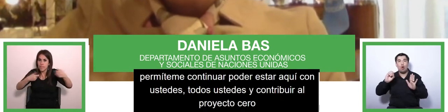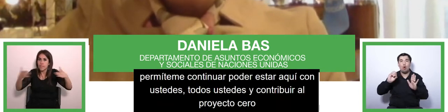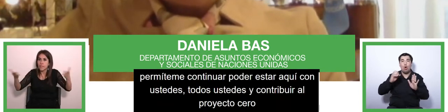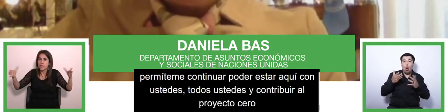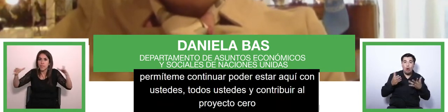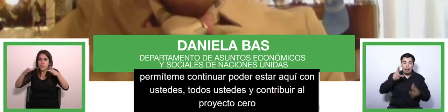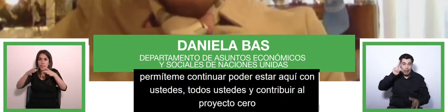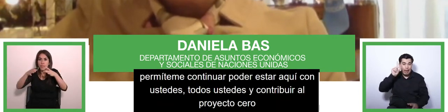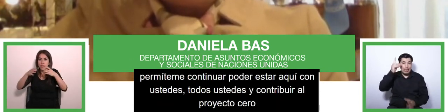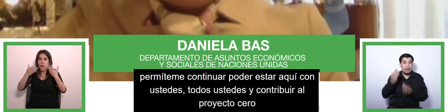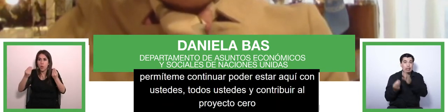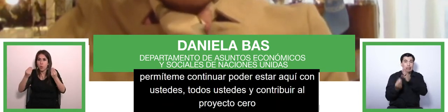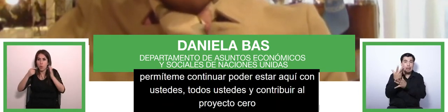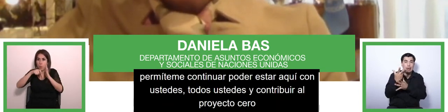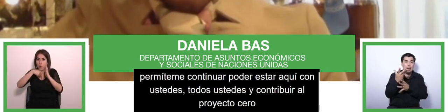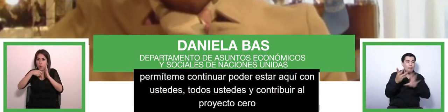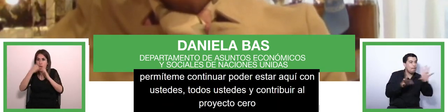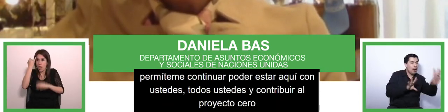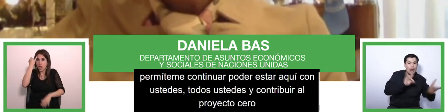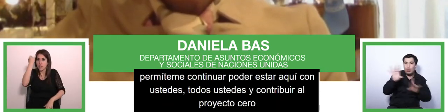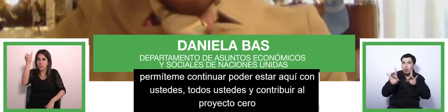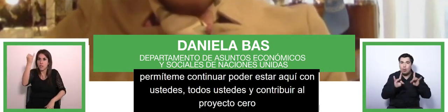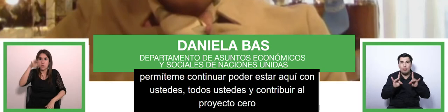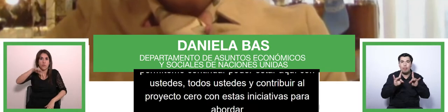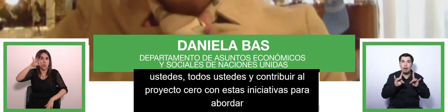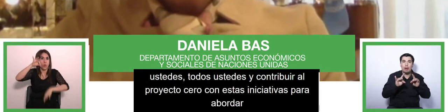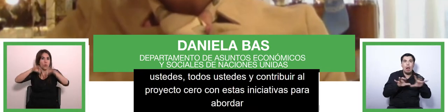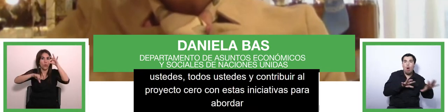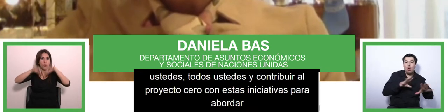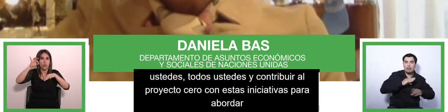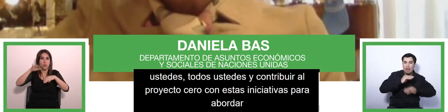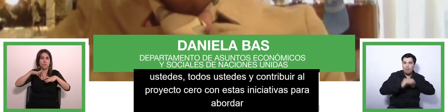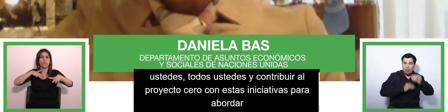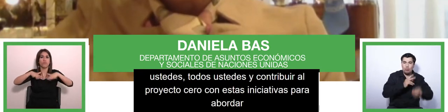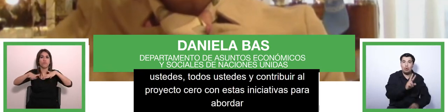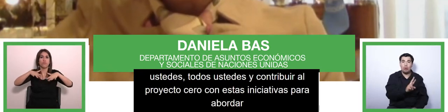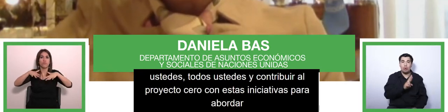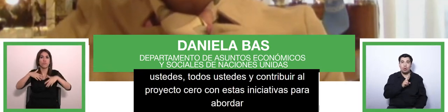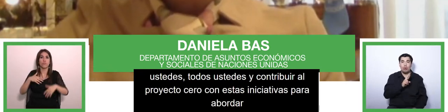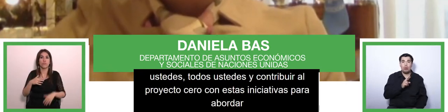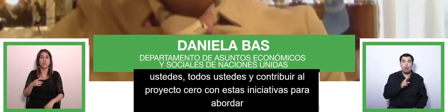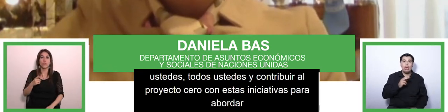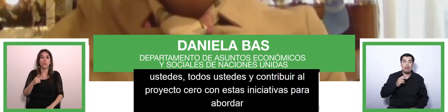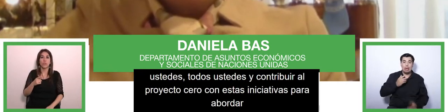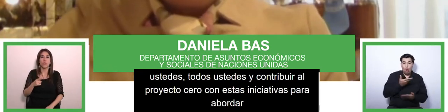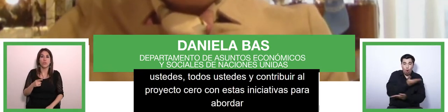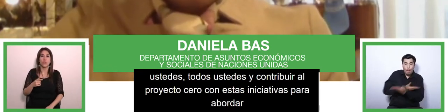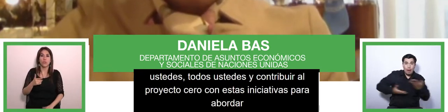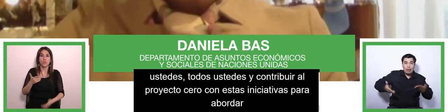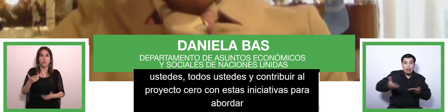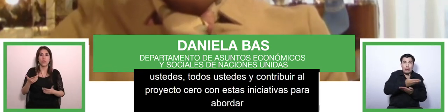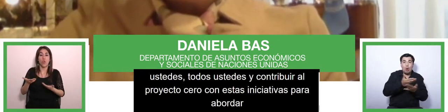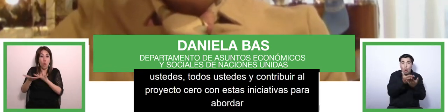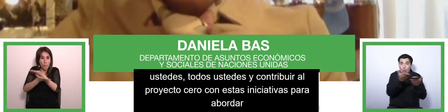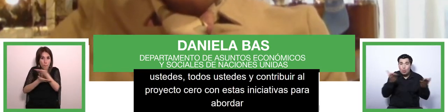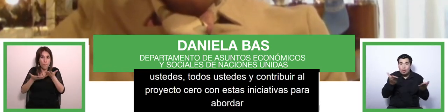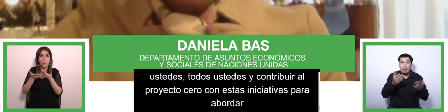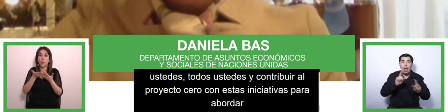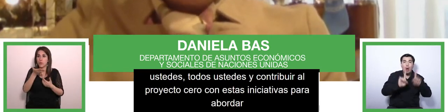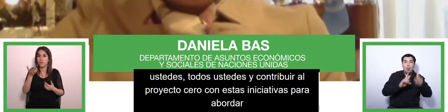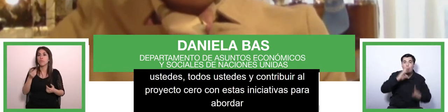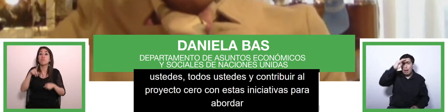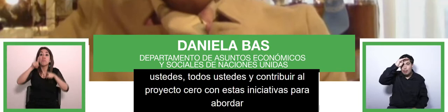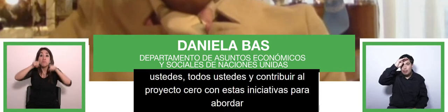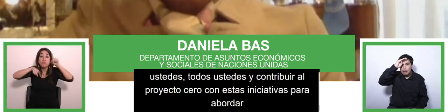and policies as well as to share with you some experiences to create a dialogue that will hopefully